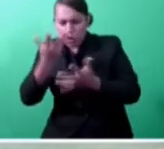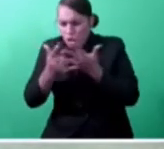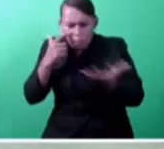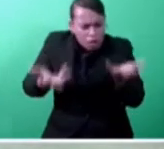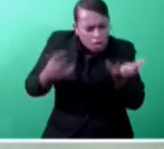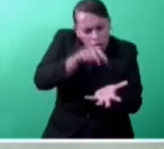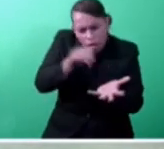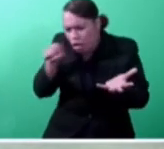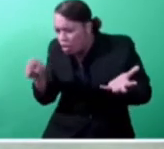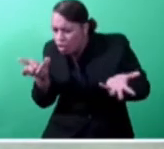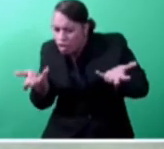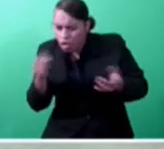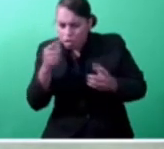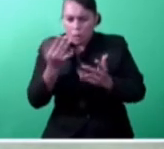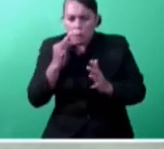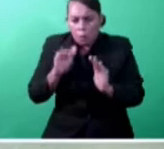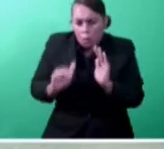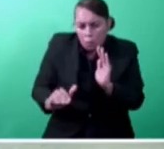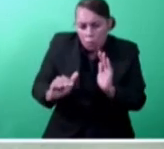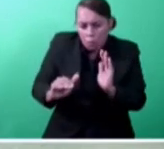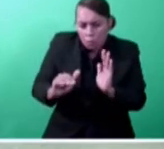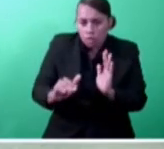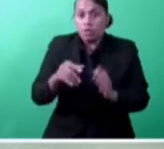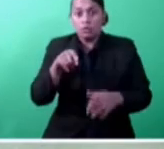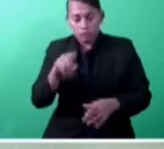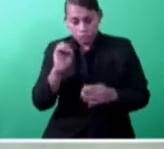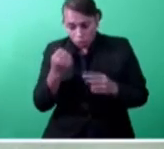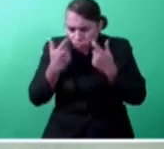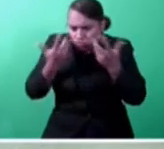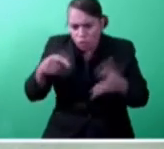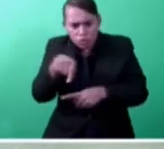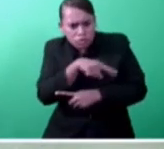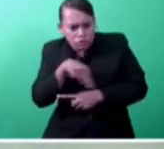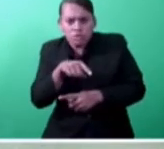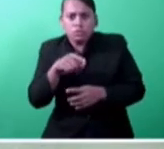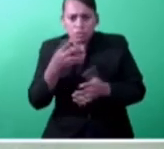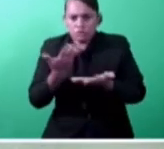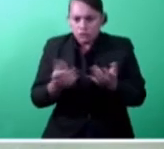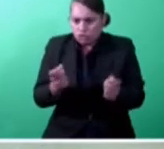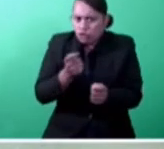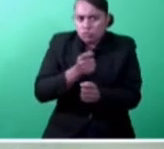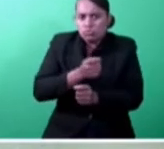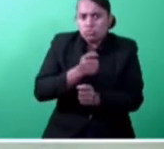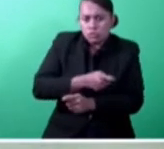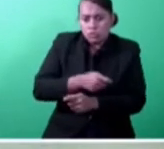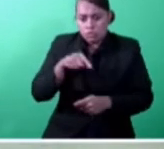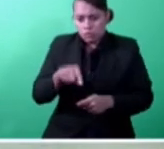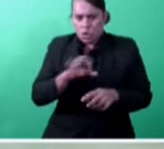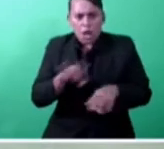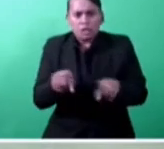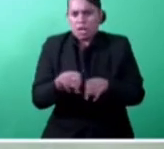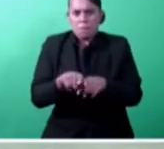This is an indication that reforms have taken place for doing business, but it is not as fast as other